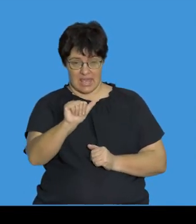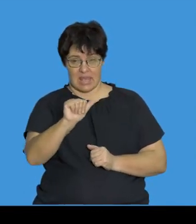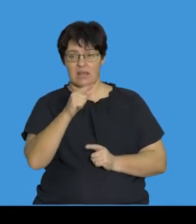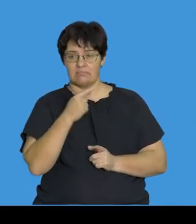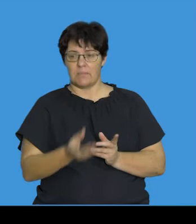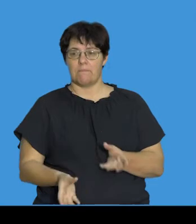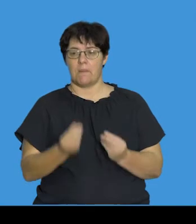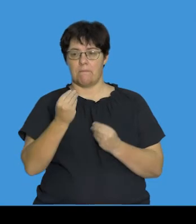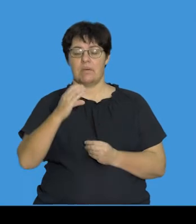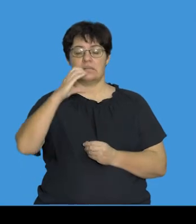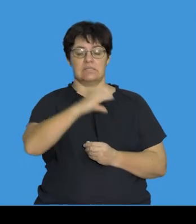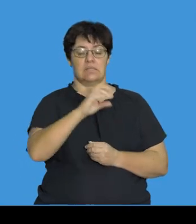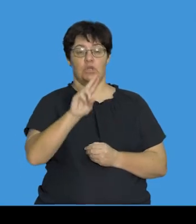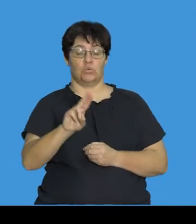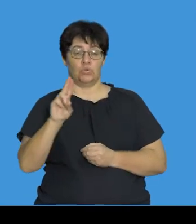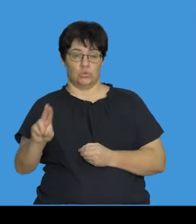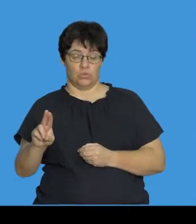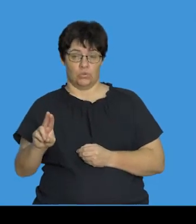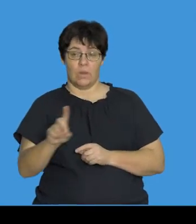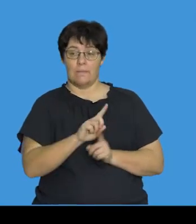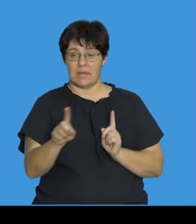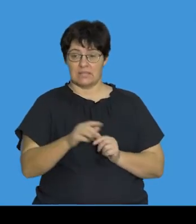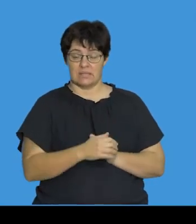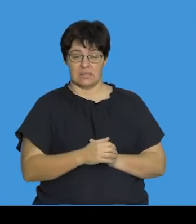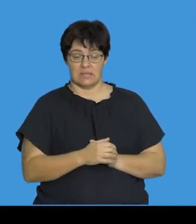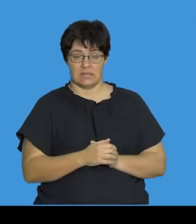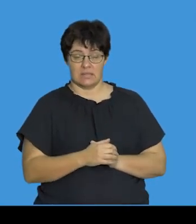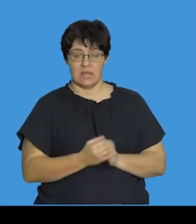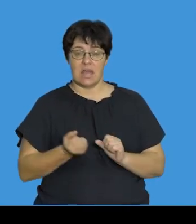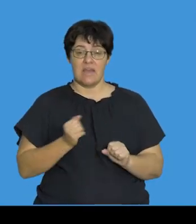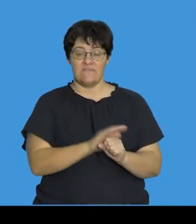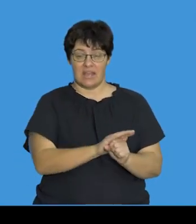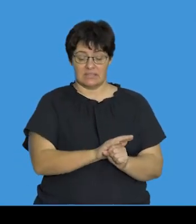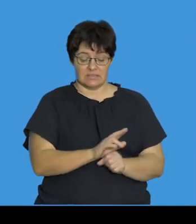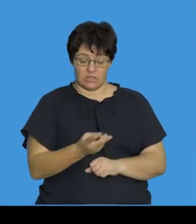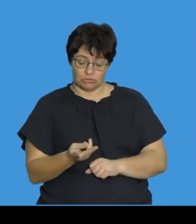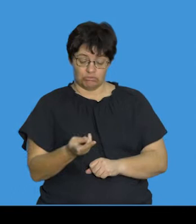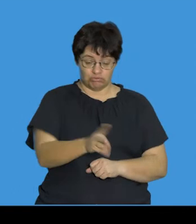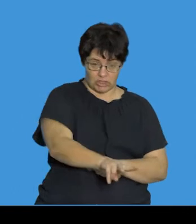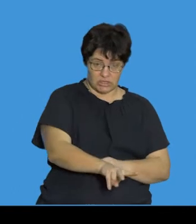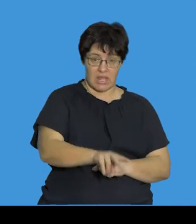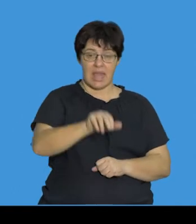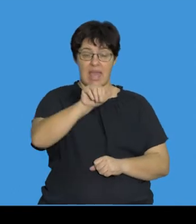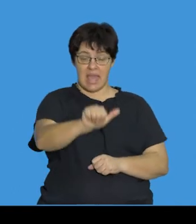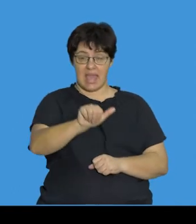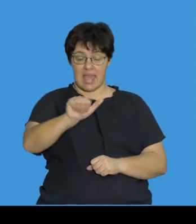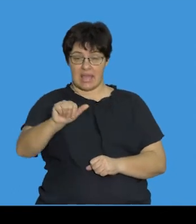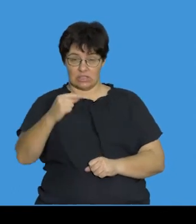GAA coded for CUU. However, with the effect of the inversion,